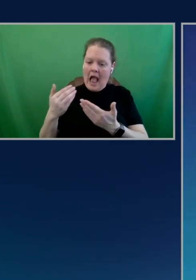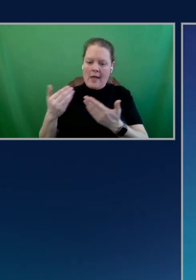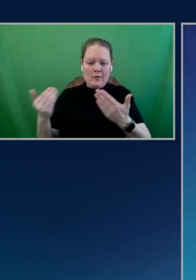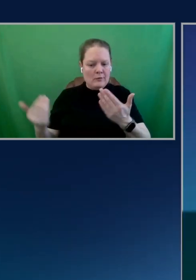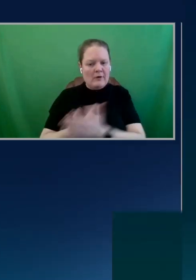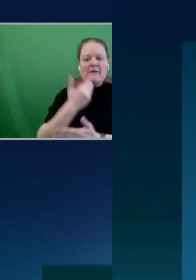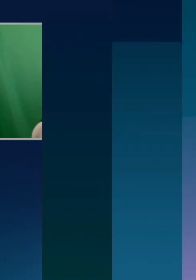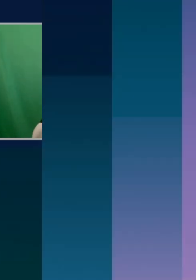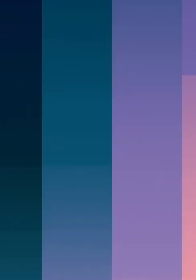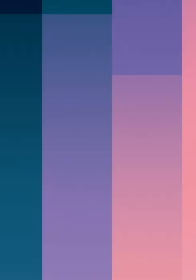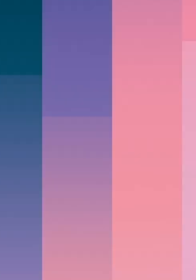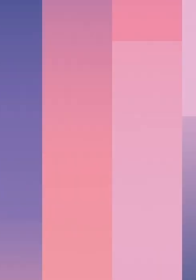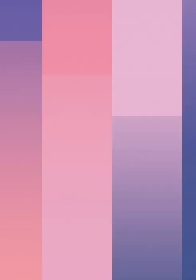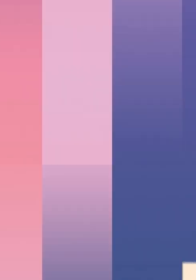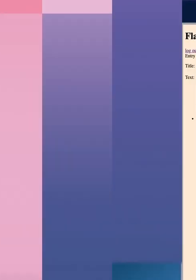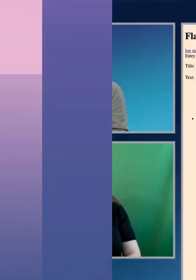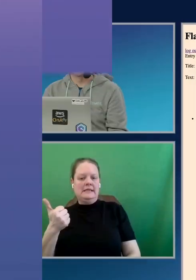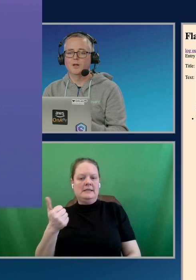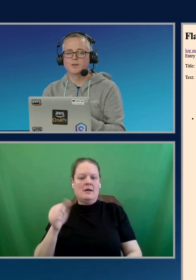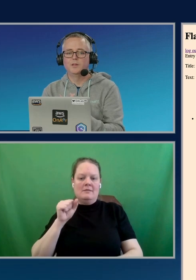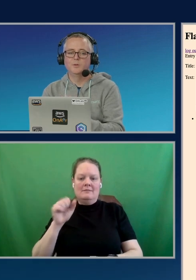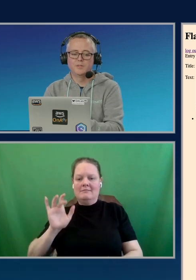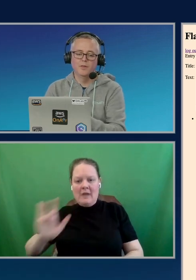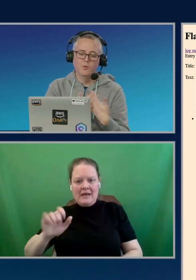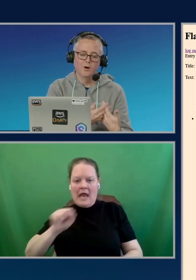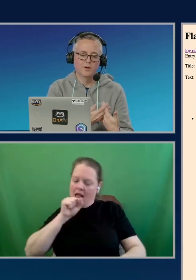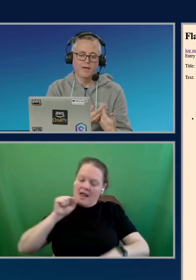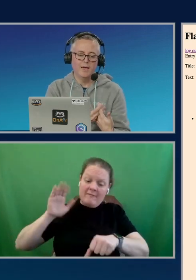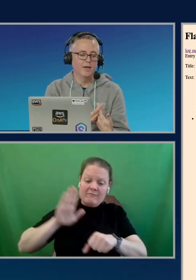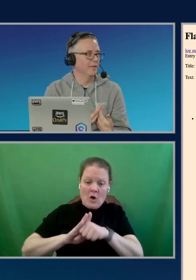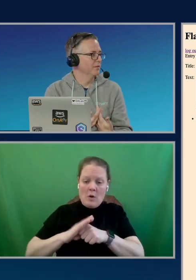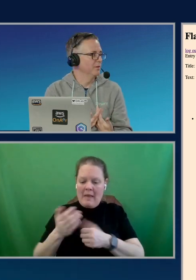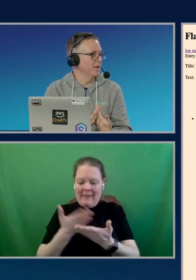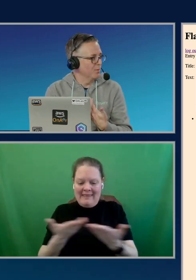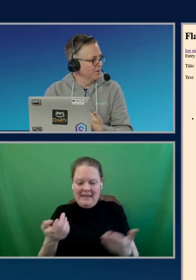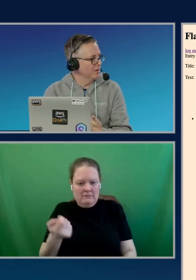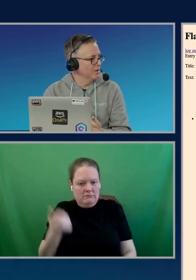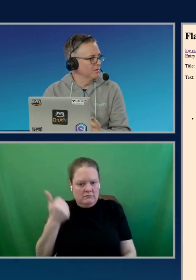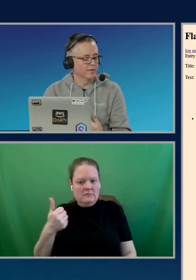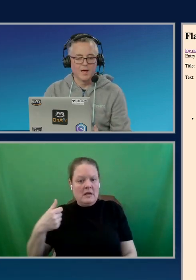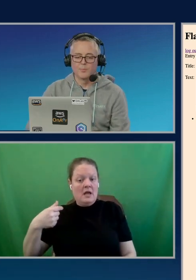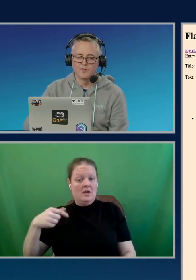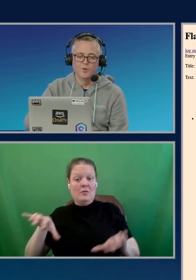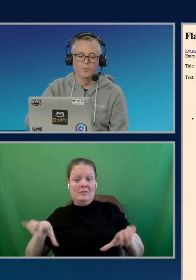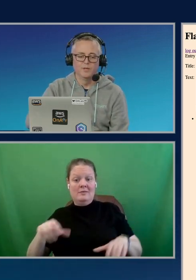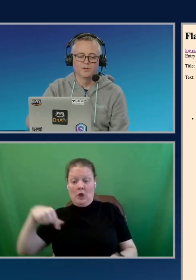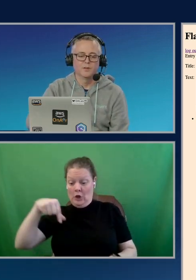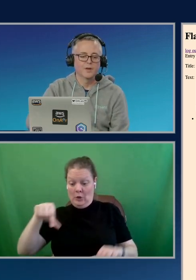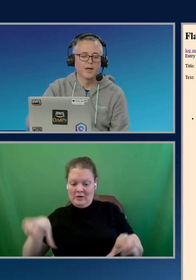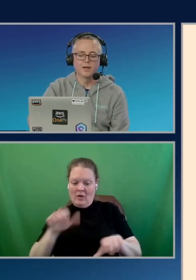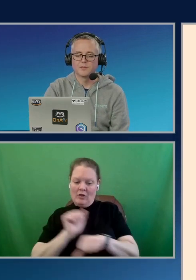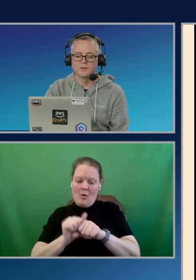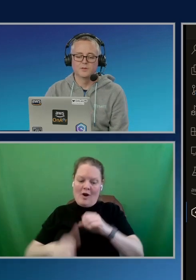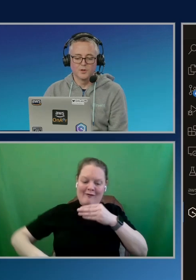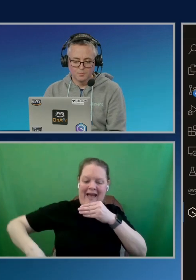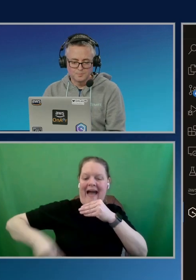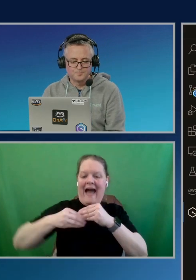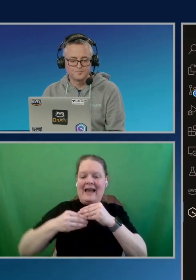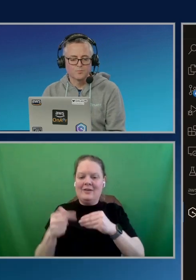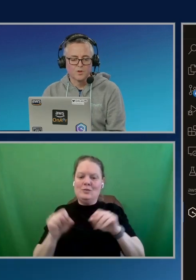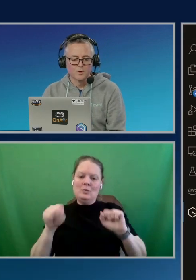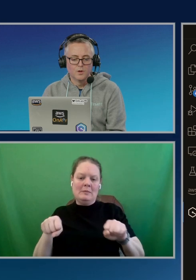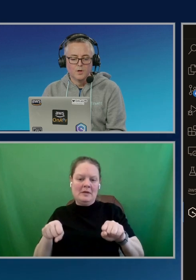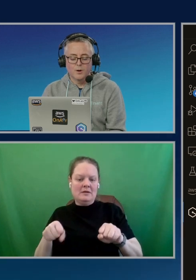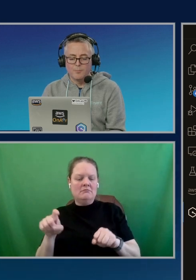button, and I get to confirm, and it removes that item. Right? So, it's gone, and Q has done the work of adding this new capability into the app for me, just as I asked it to do.